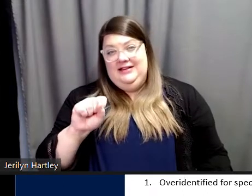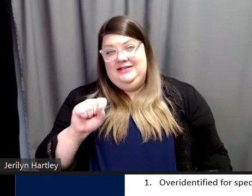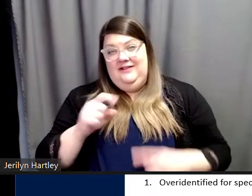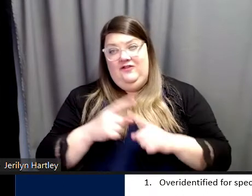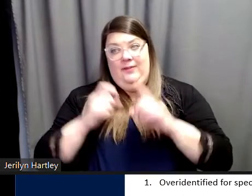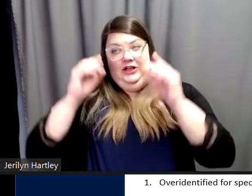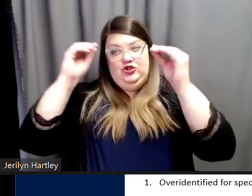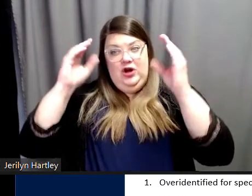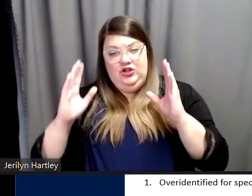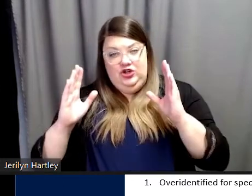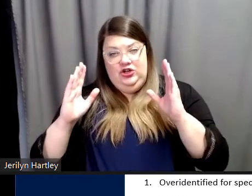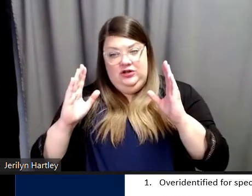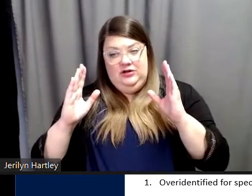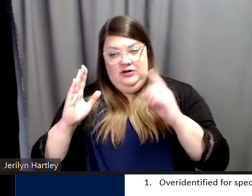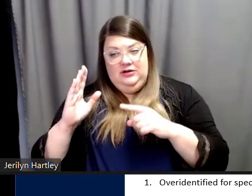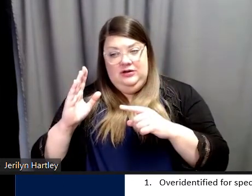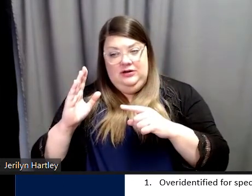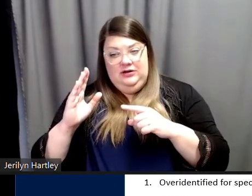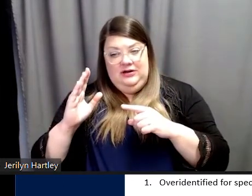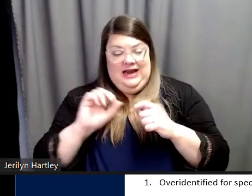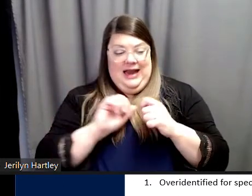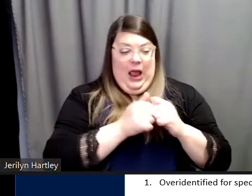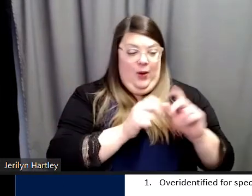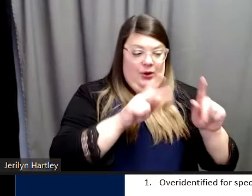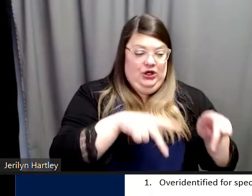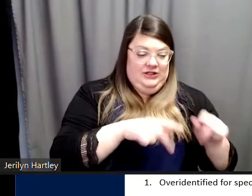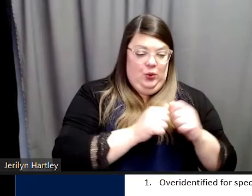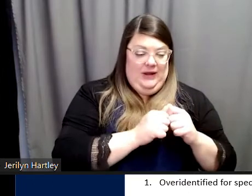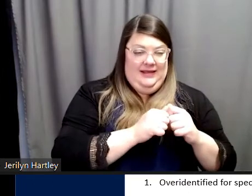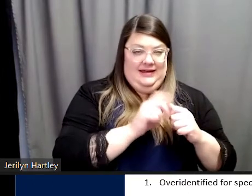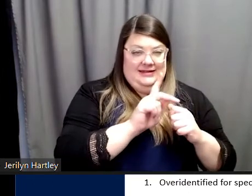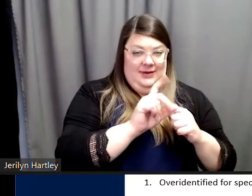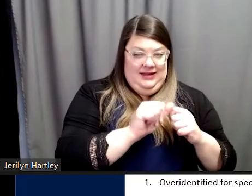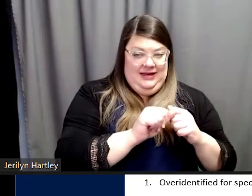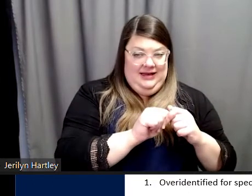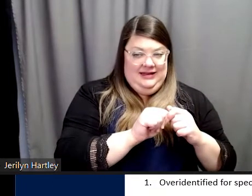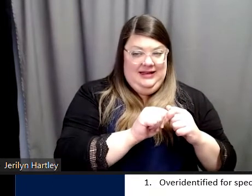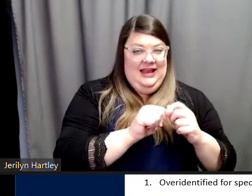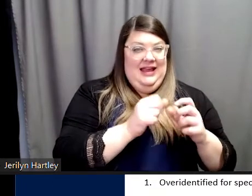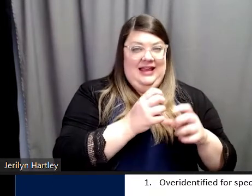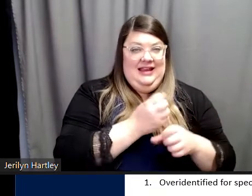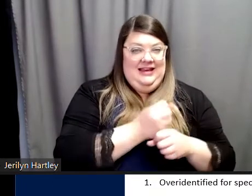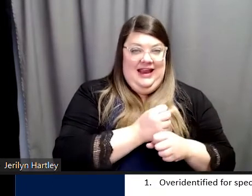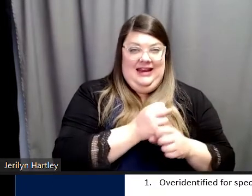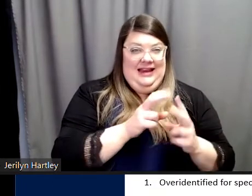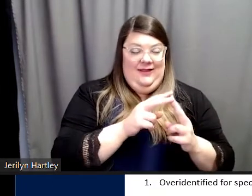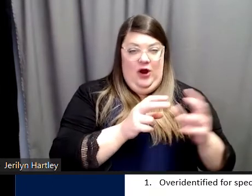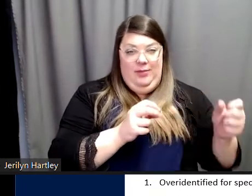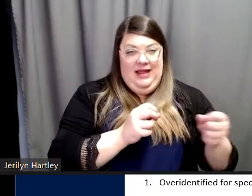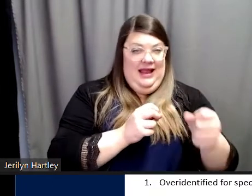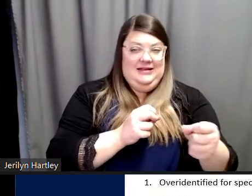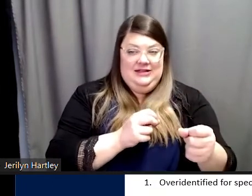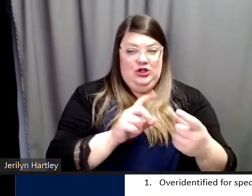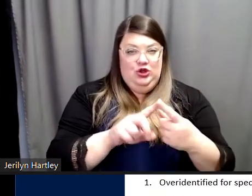and how a person with disabilities can get either placed into a